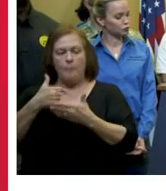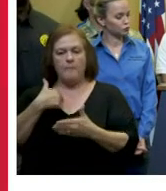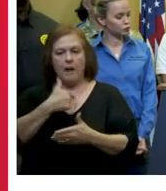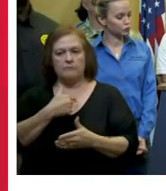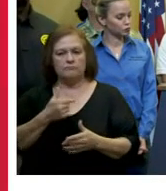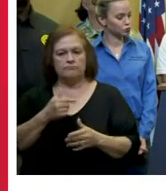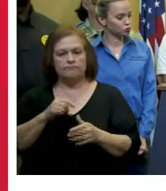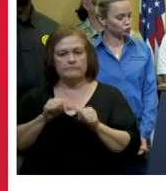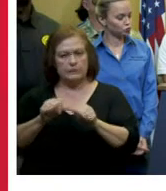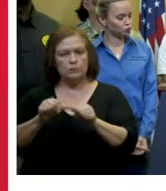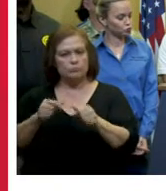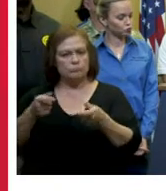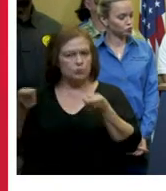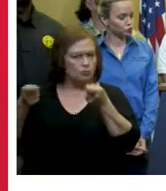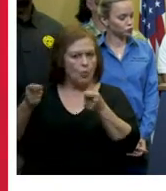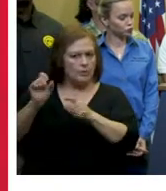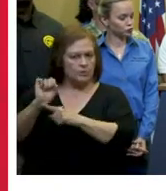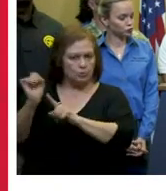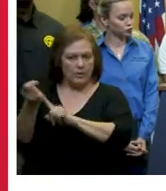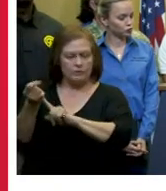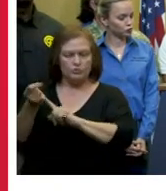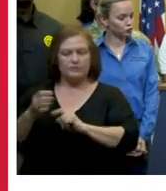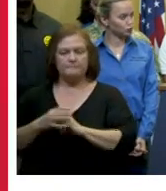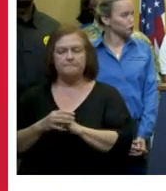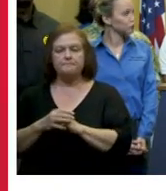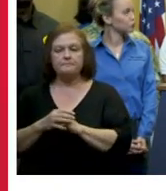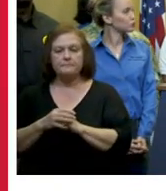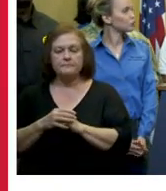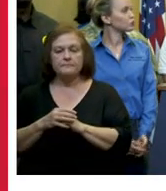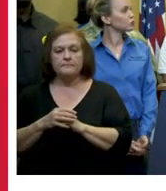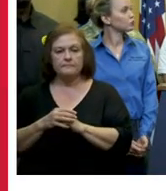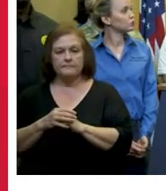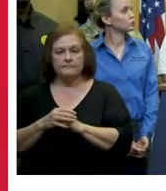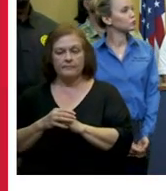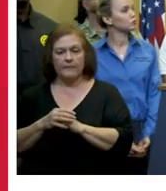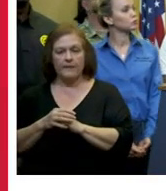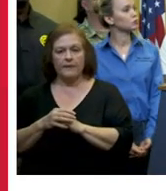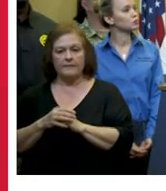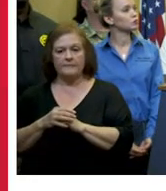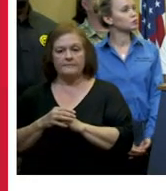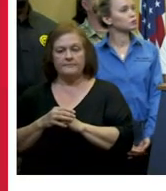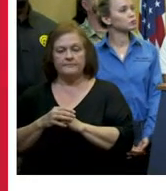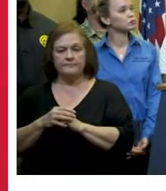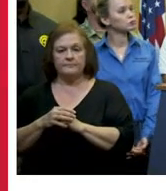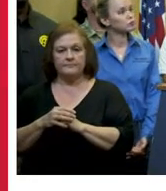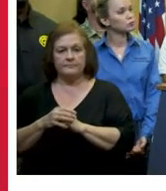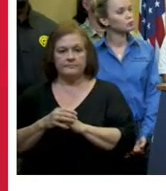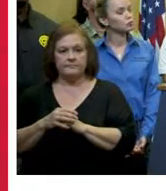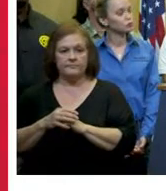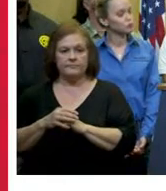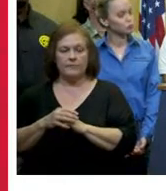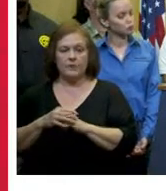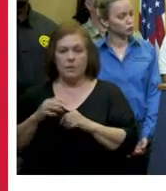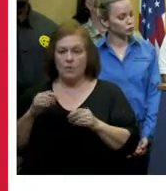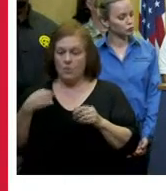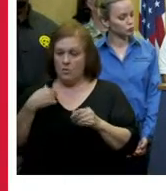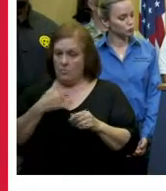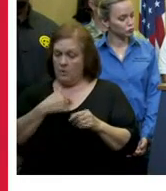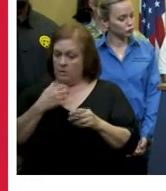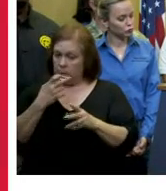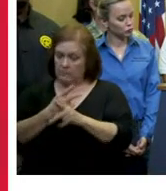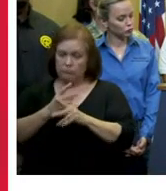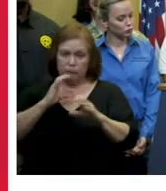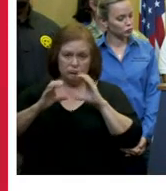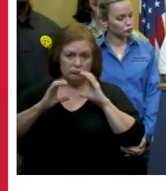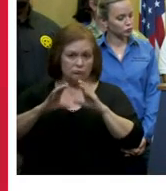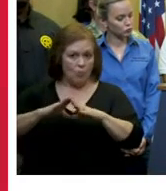finally we have again in the interest of being uh uh transparent and we want to educate